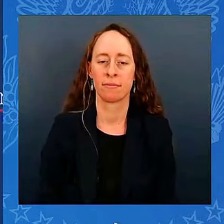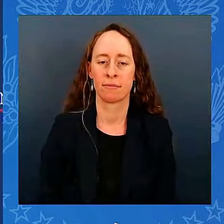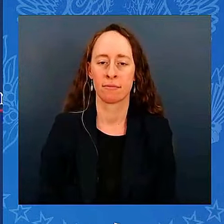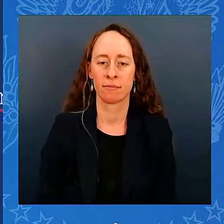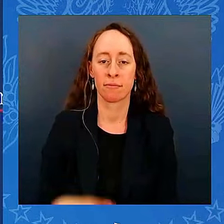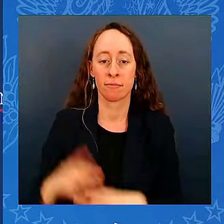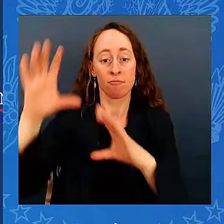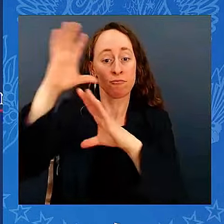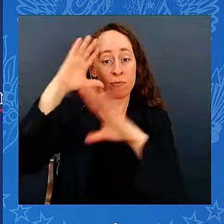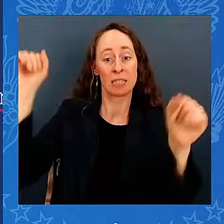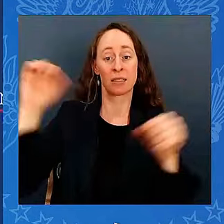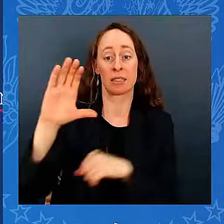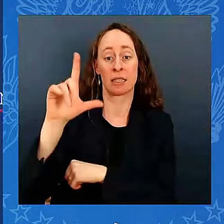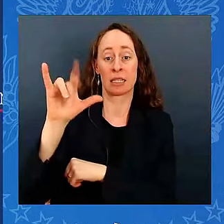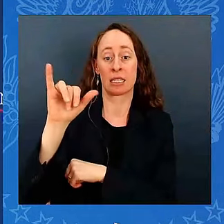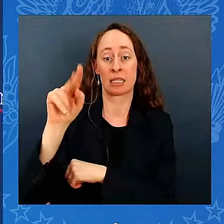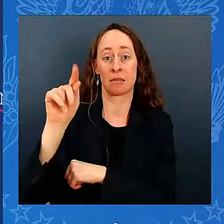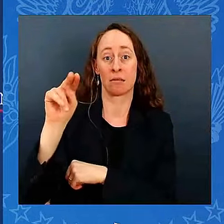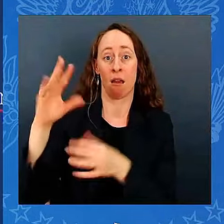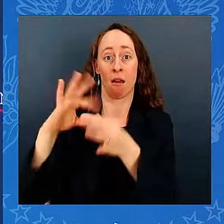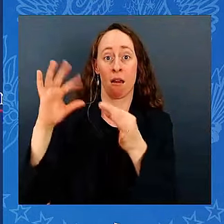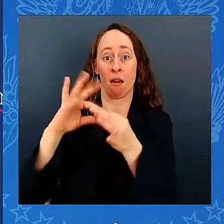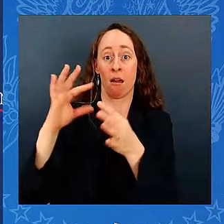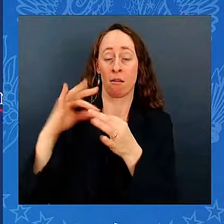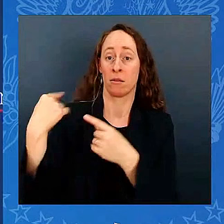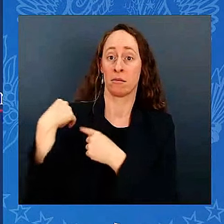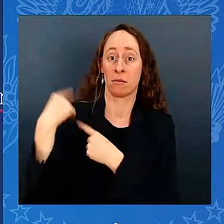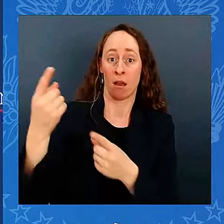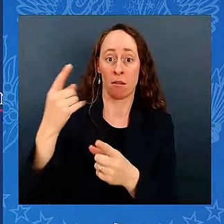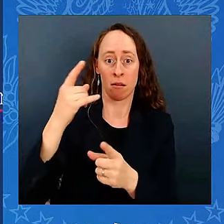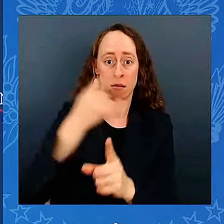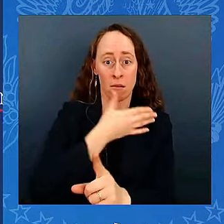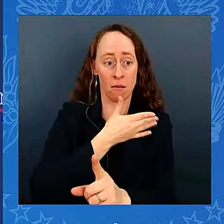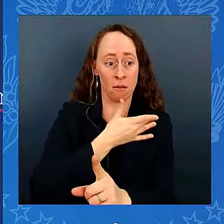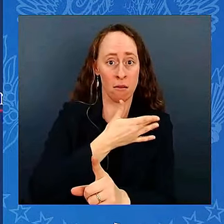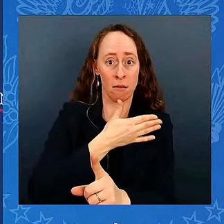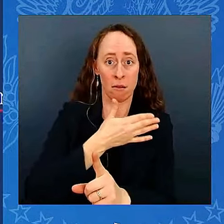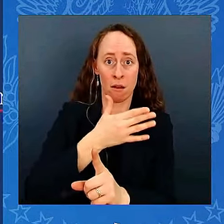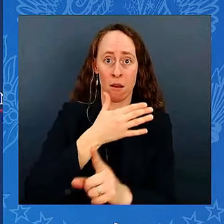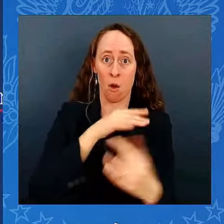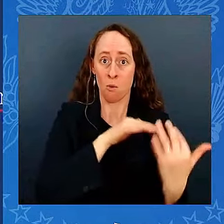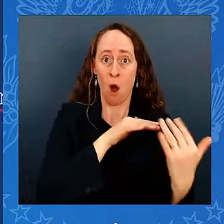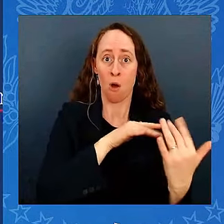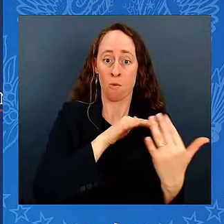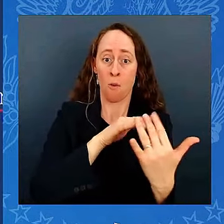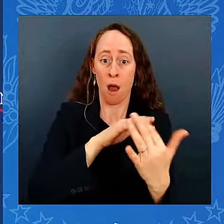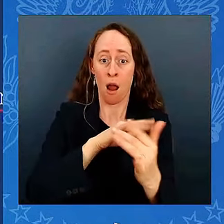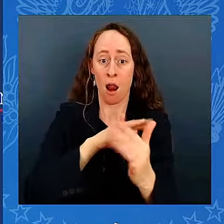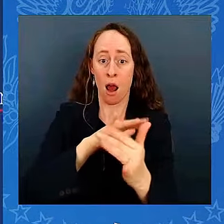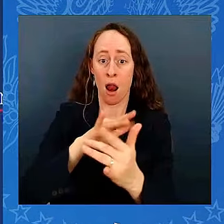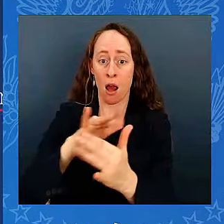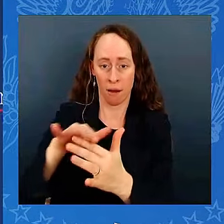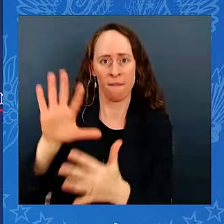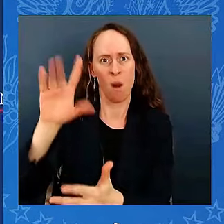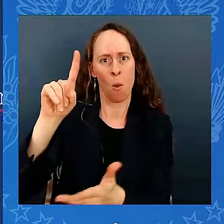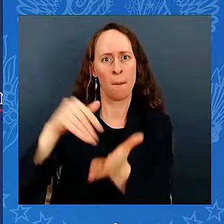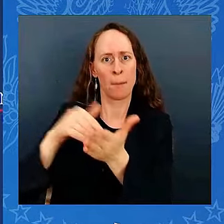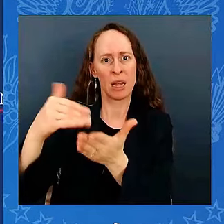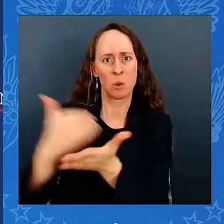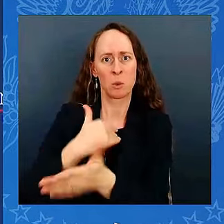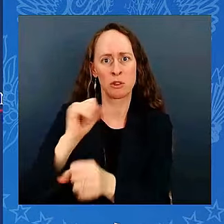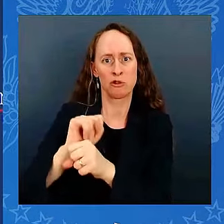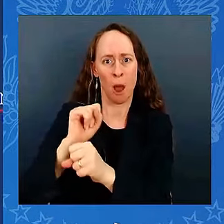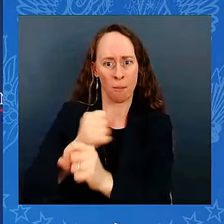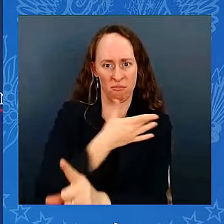created about 51 million jobs. Of those 51 million jobs in that period, the economy under